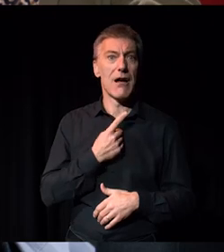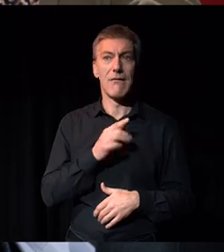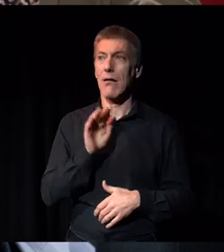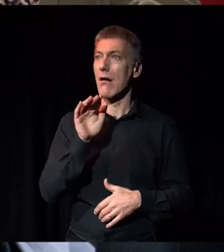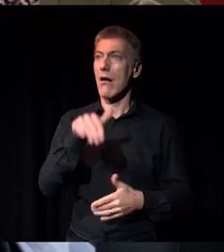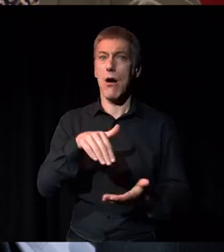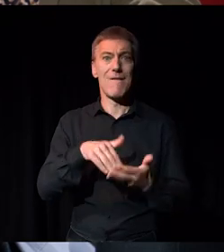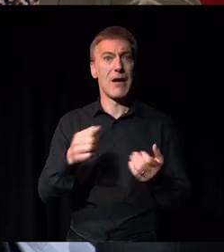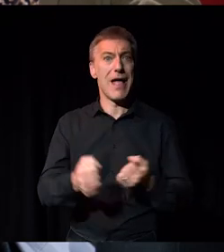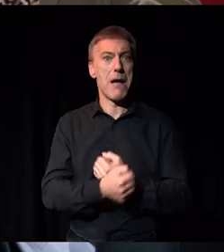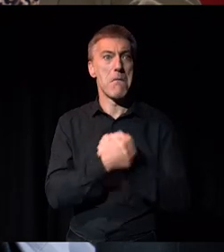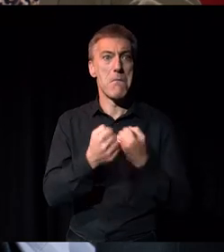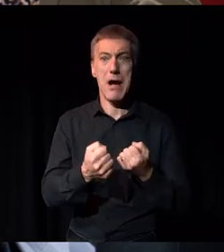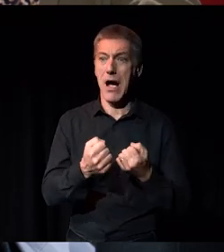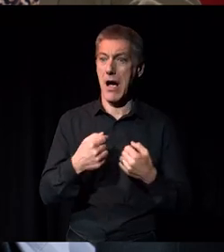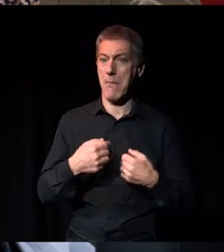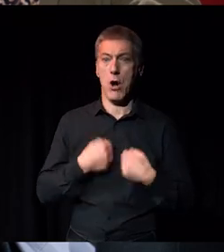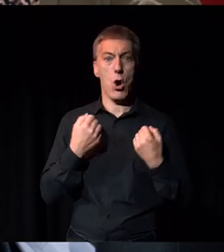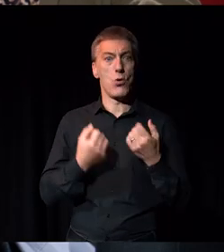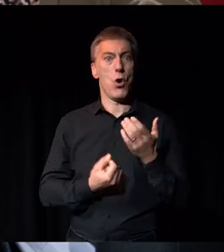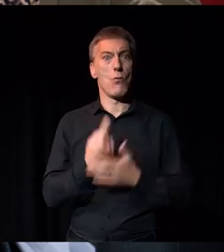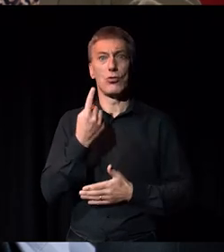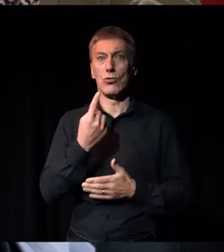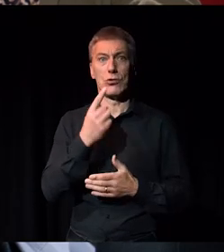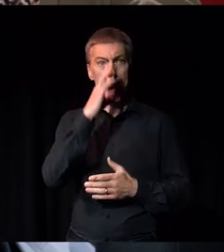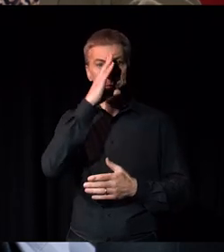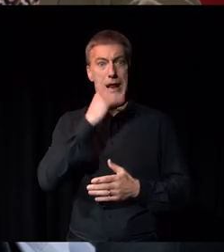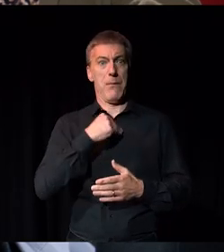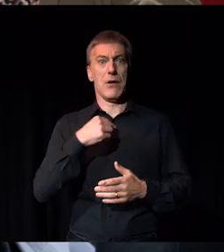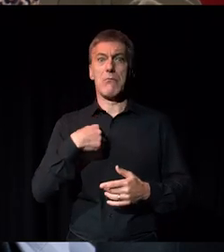space that empowered me, gave me a voice, a platform, told me I was an artist.